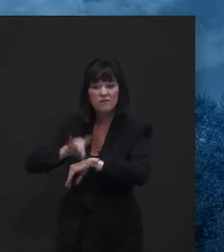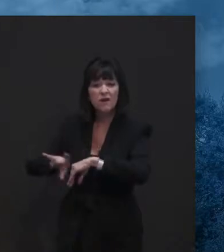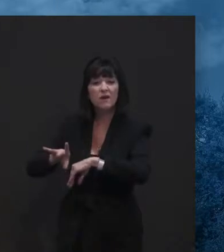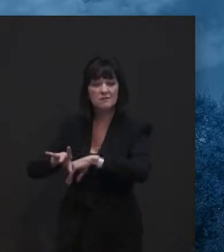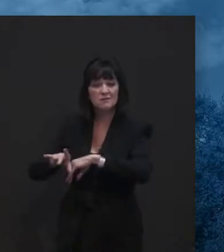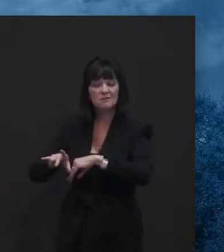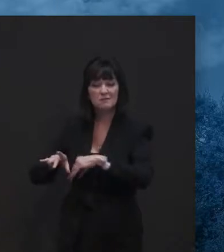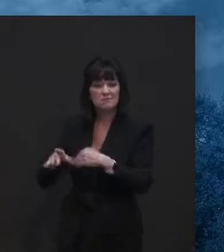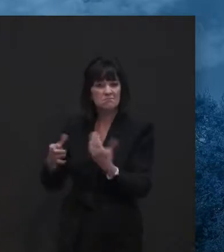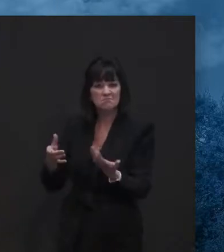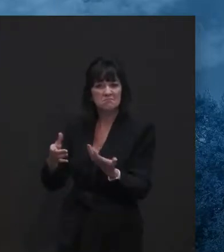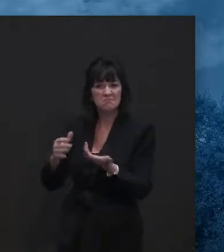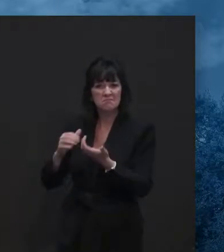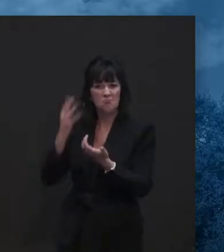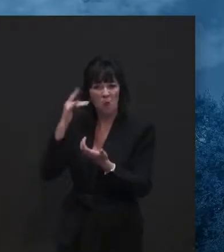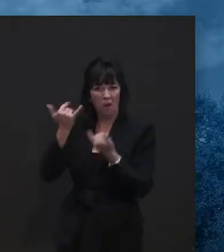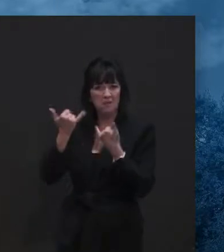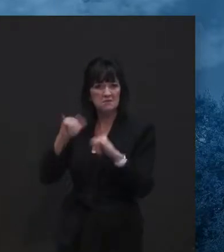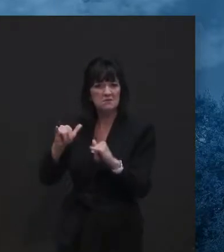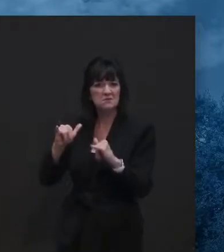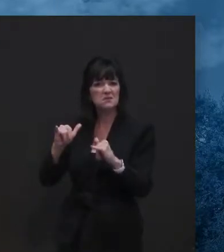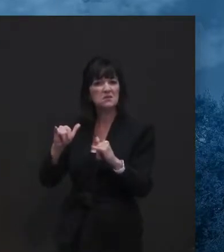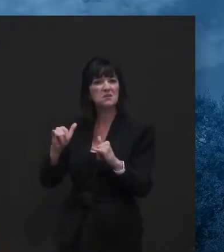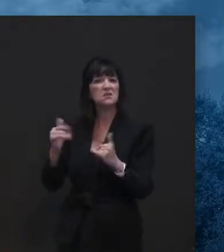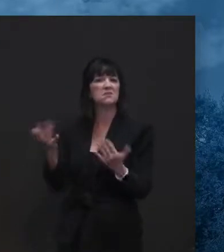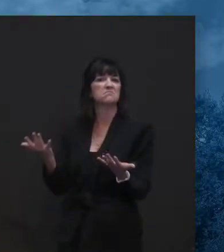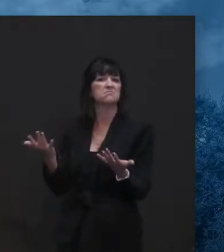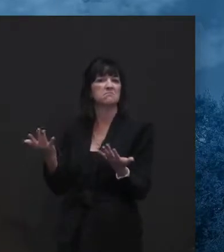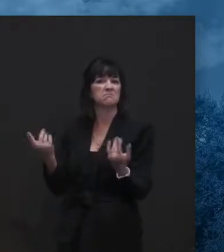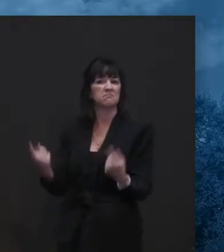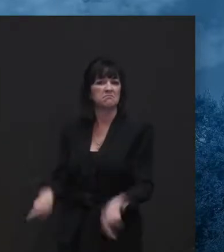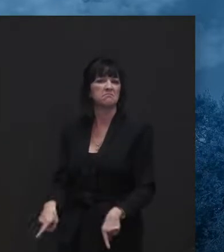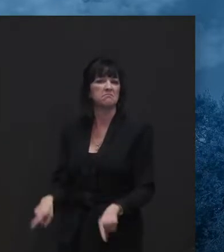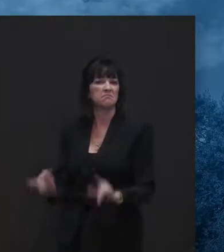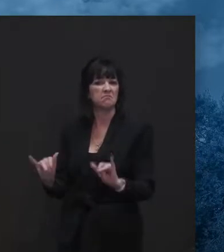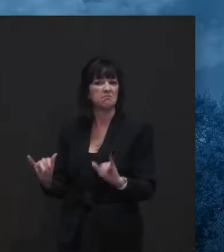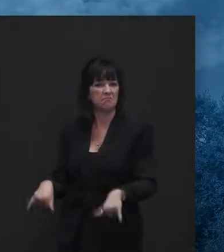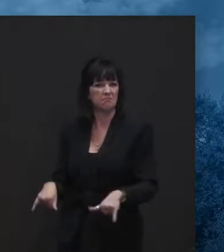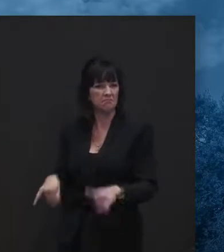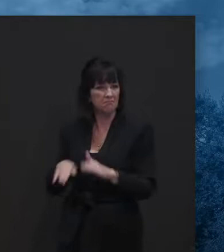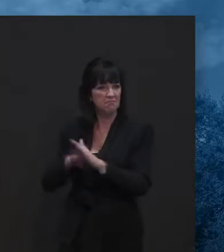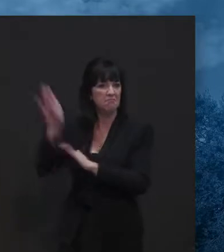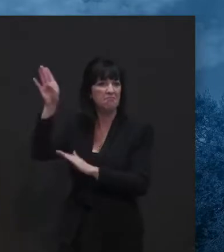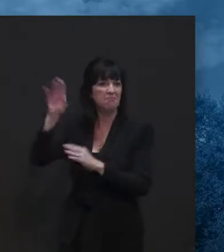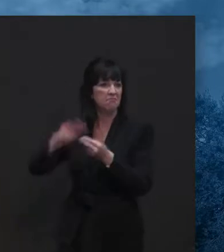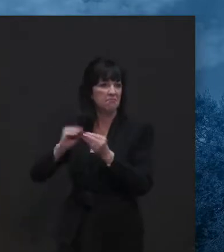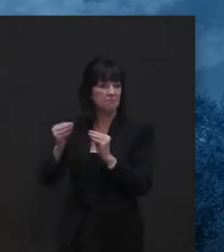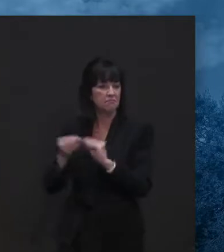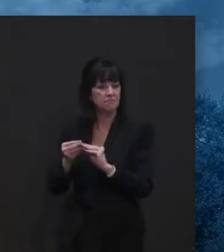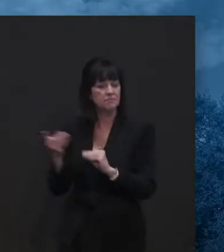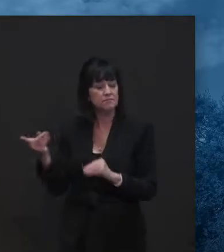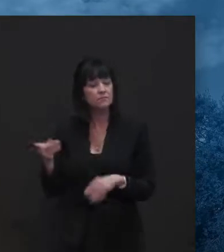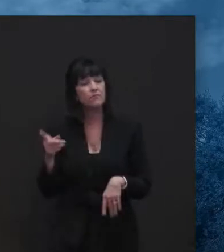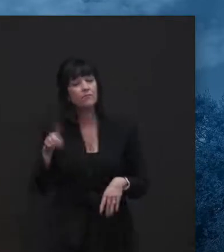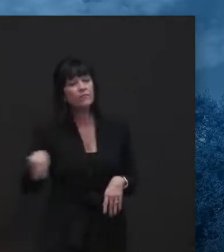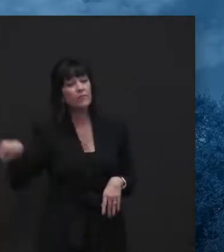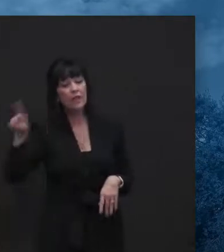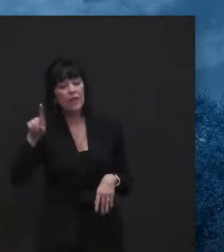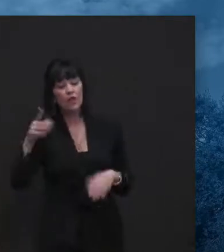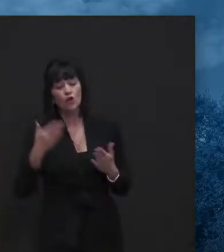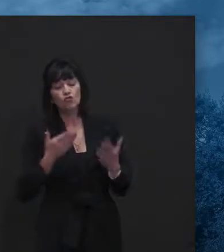one of the things, uh, that they recommended strong, two things that they recommended strongly. One we,